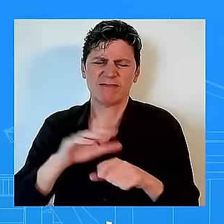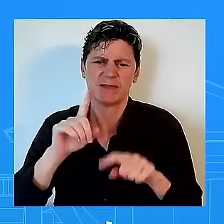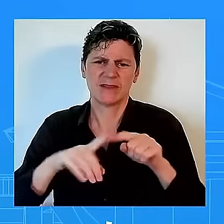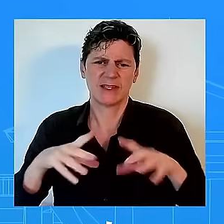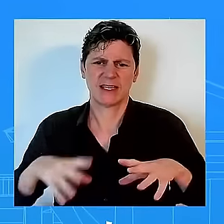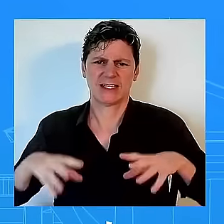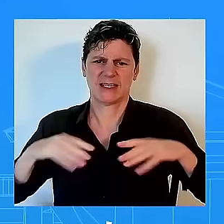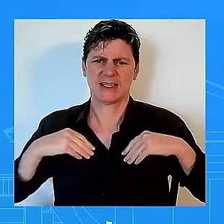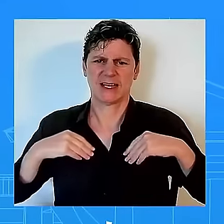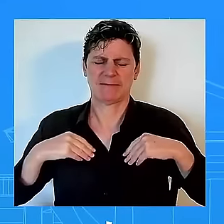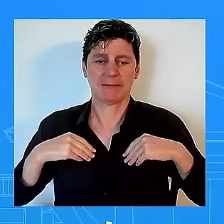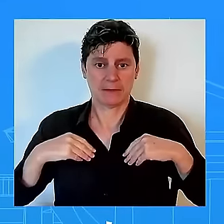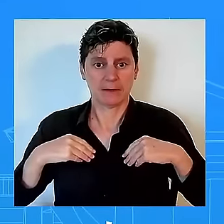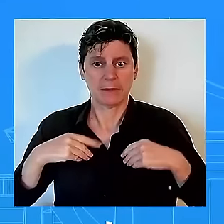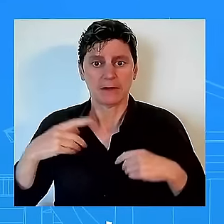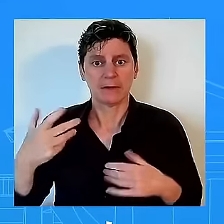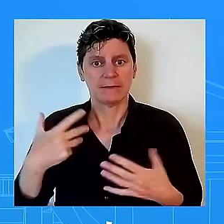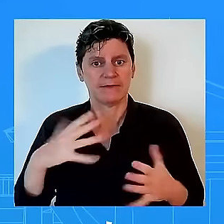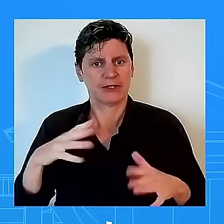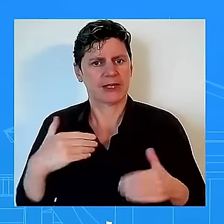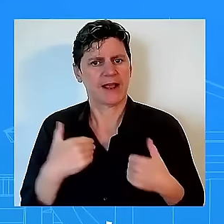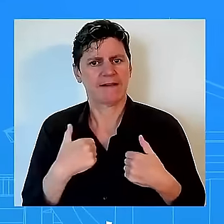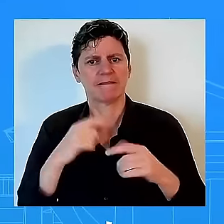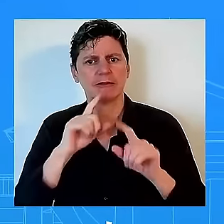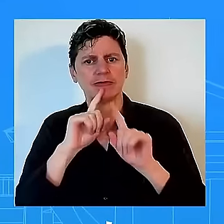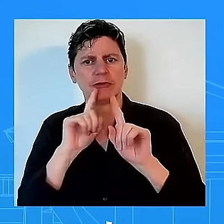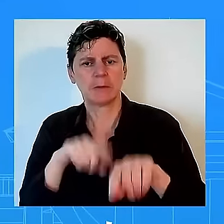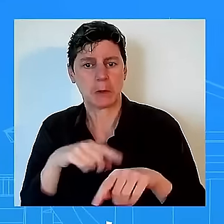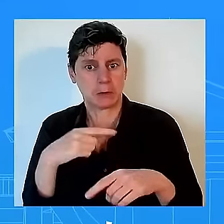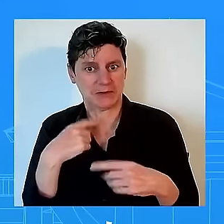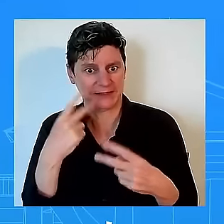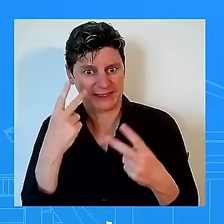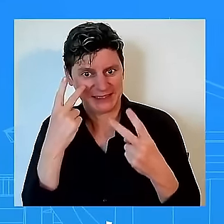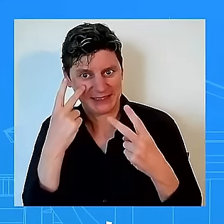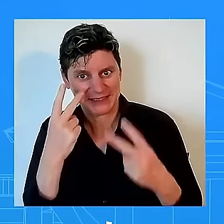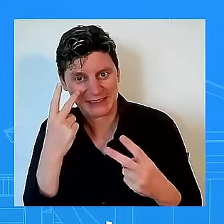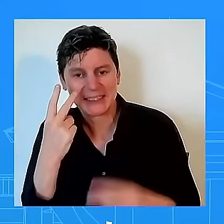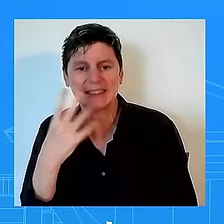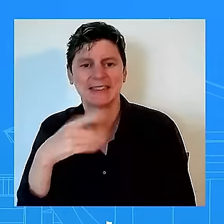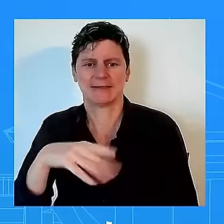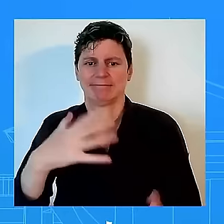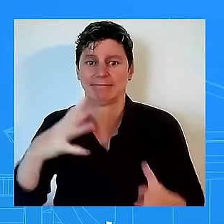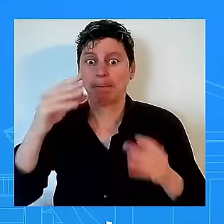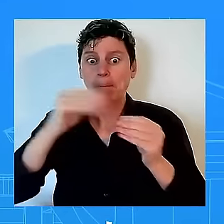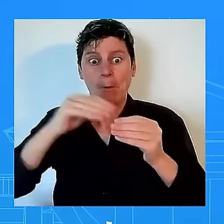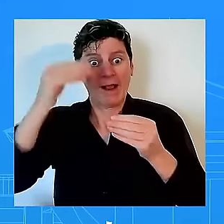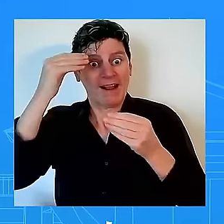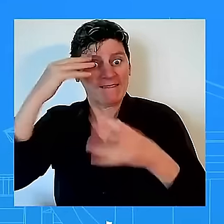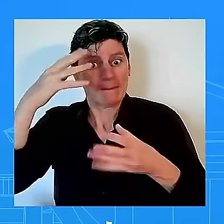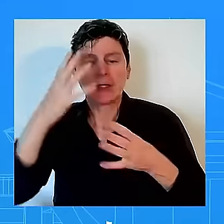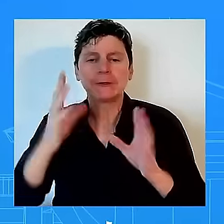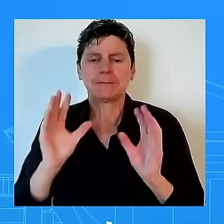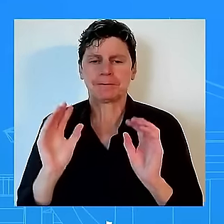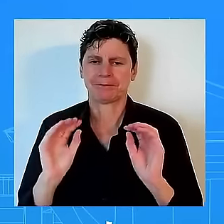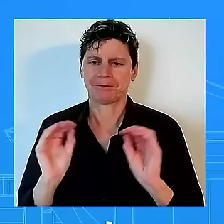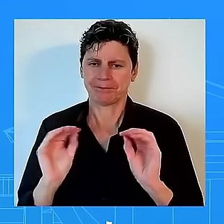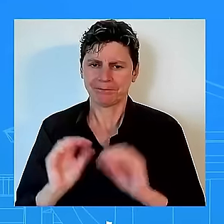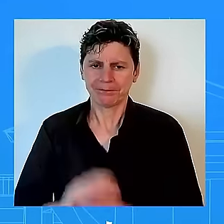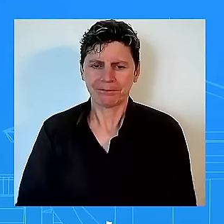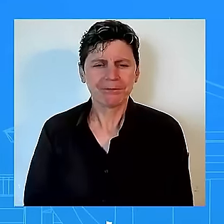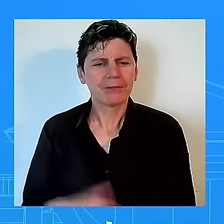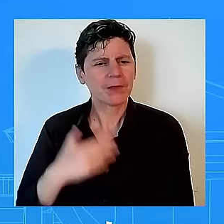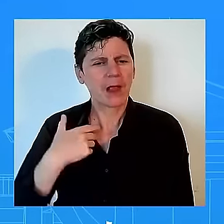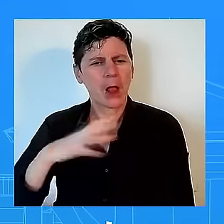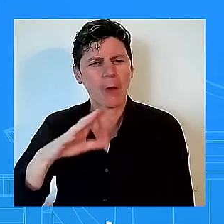seen the report i don't have more information i don't want to speculate from here uh but we've been very clear about the tensions in the middle